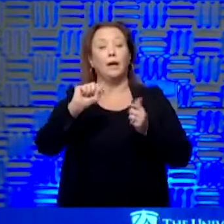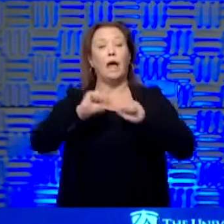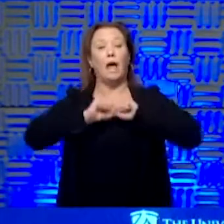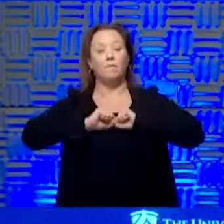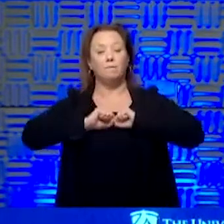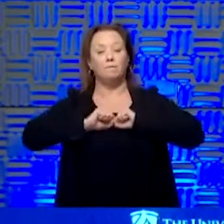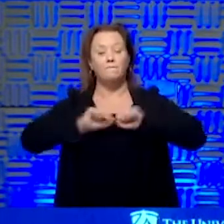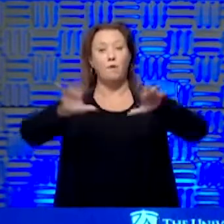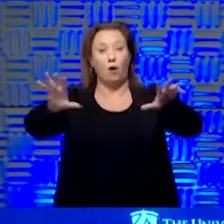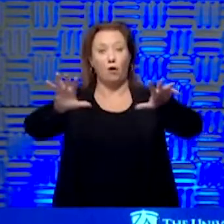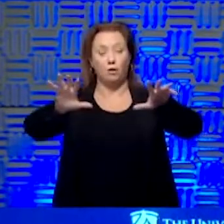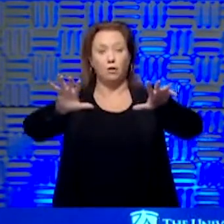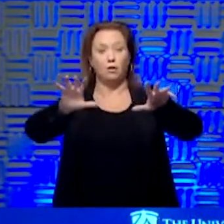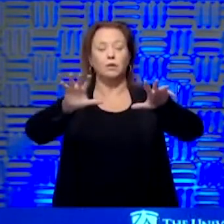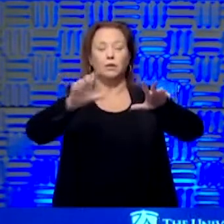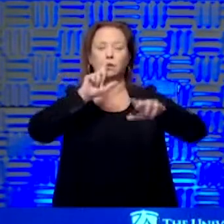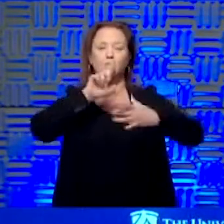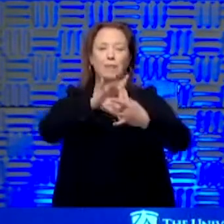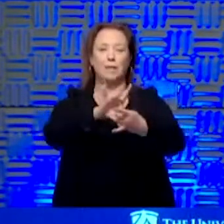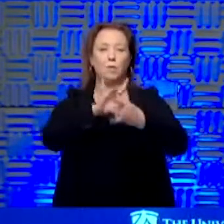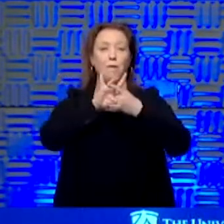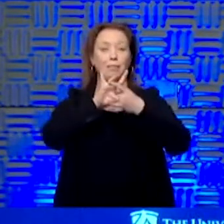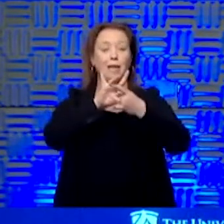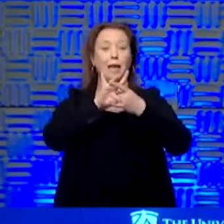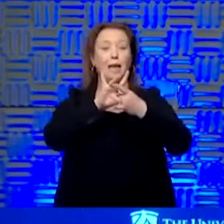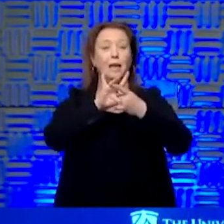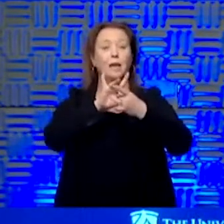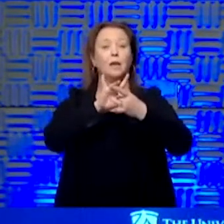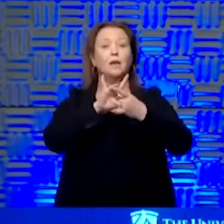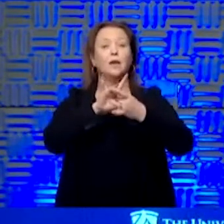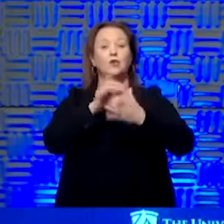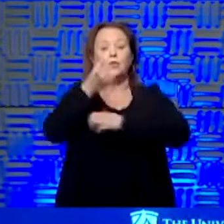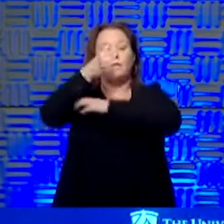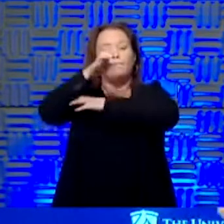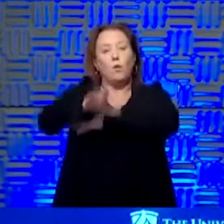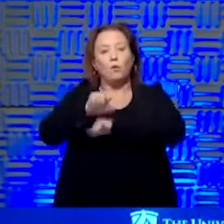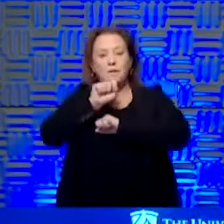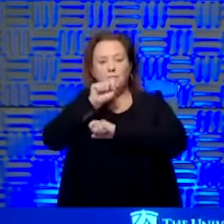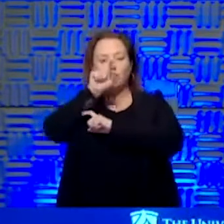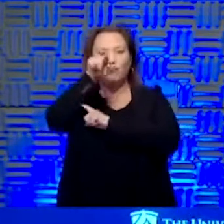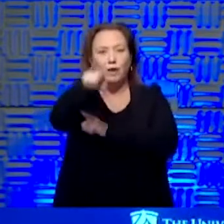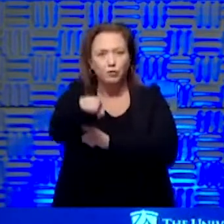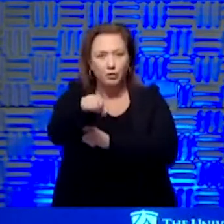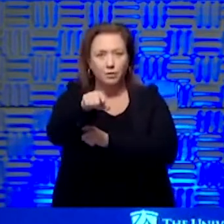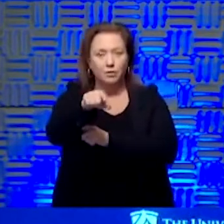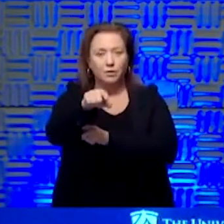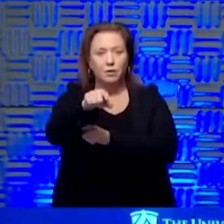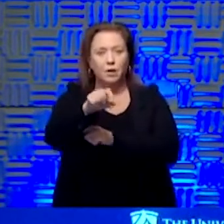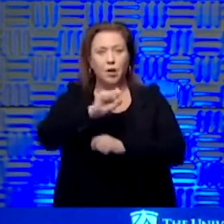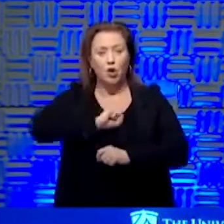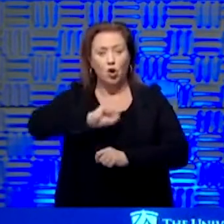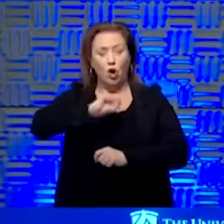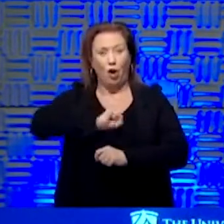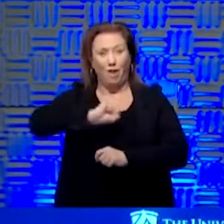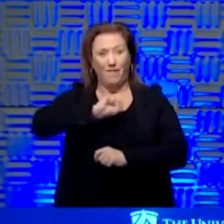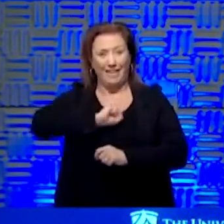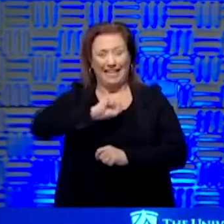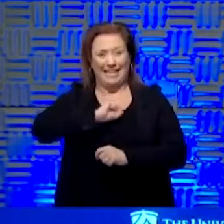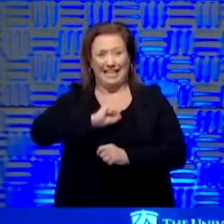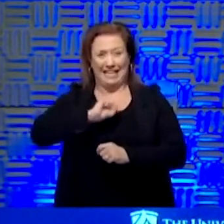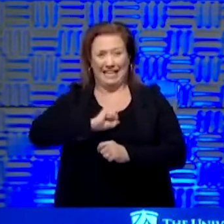far you spread is directly related to the force of projection you have. Coughing is actually